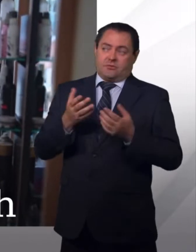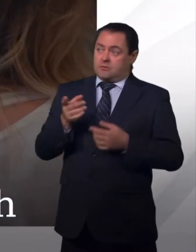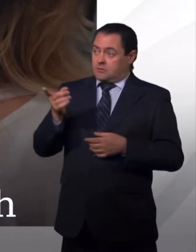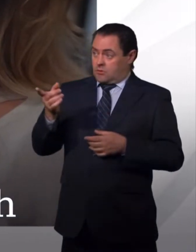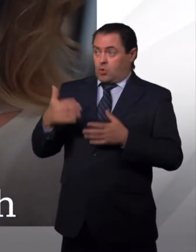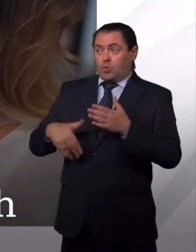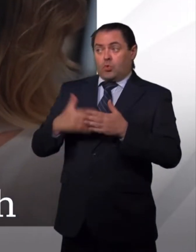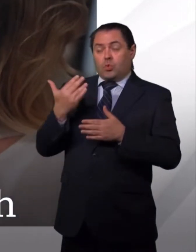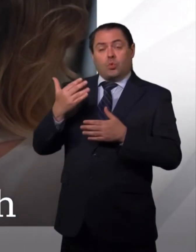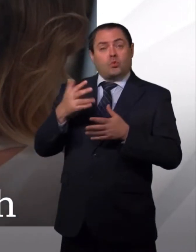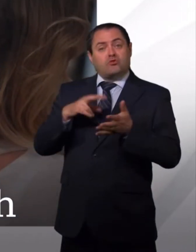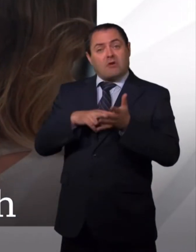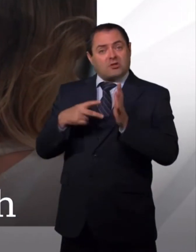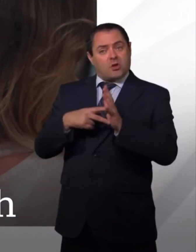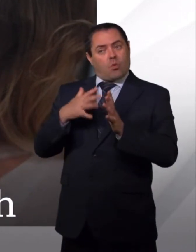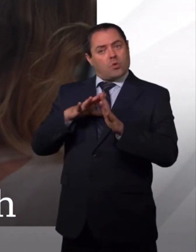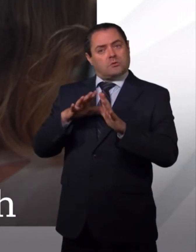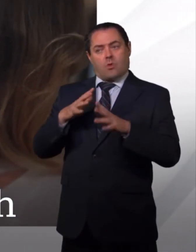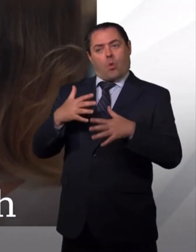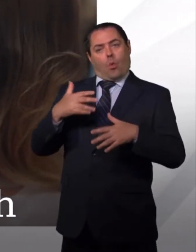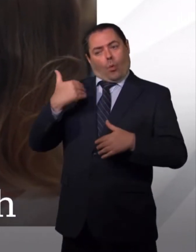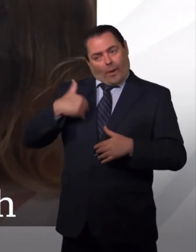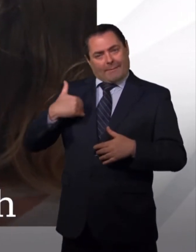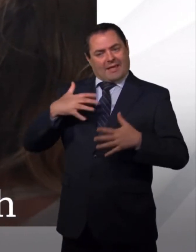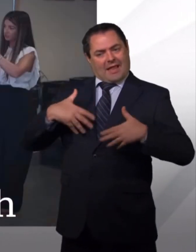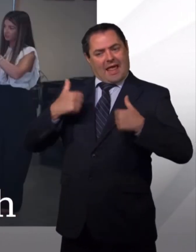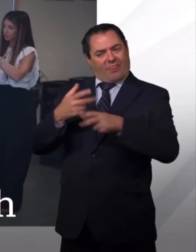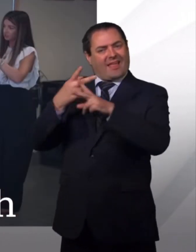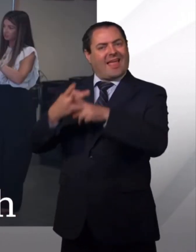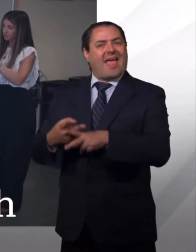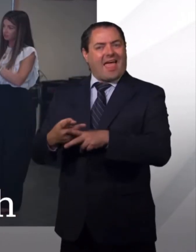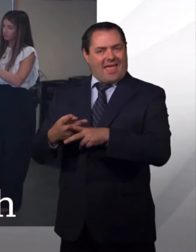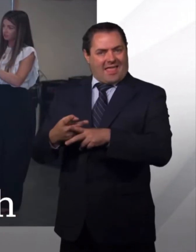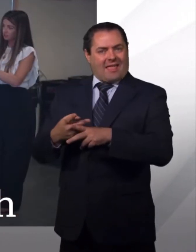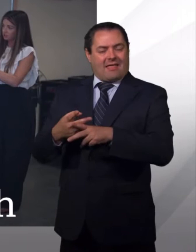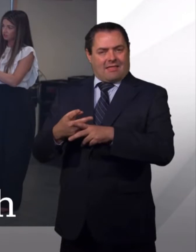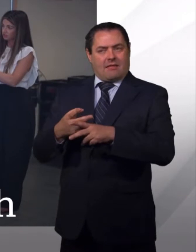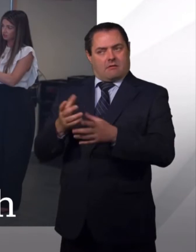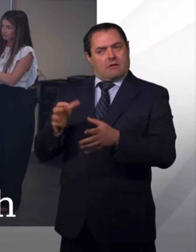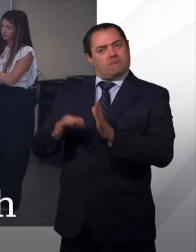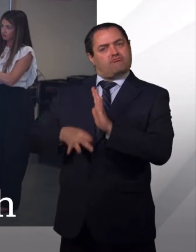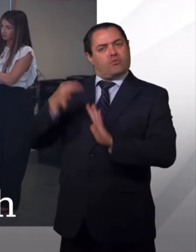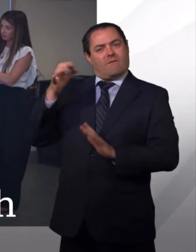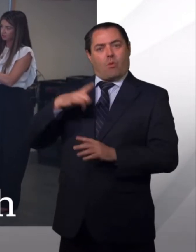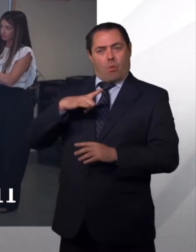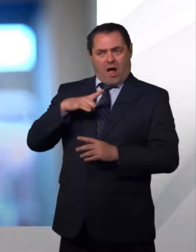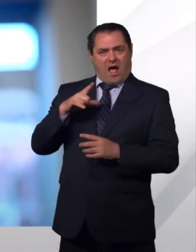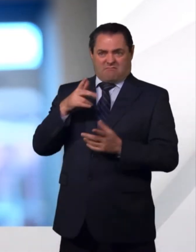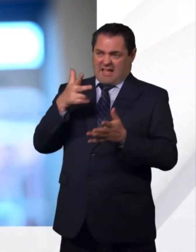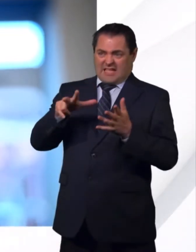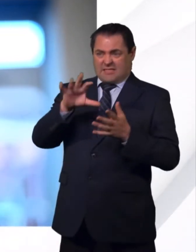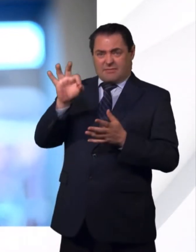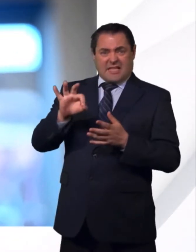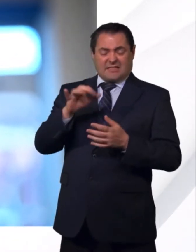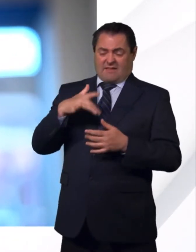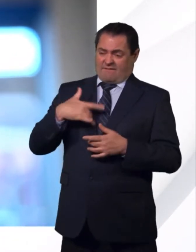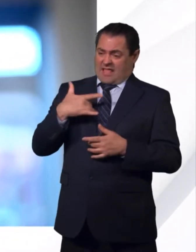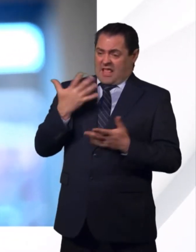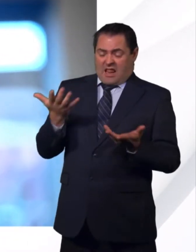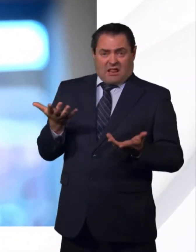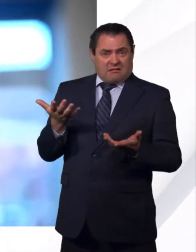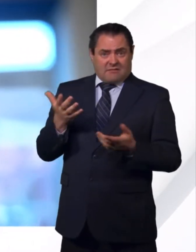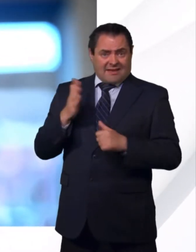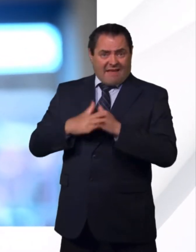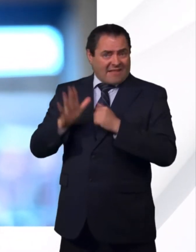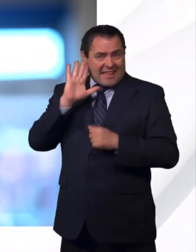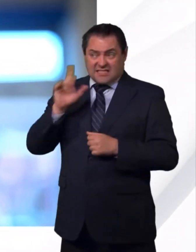women, after a consultation showed more than 80% felt they weren't listened to when asking for help. You've either got a vagina or a